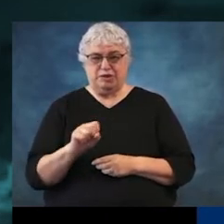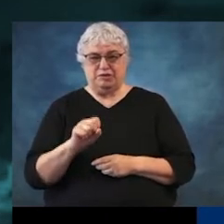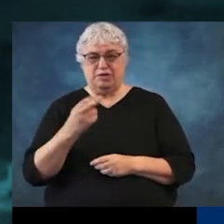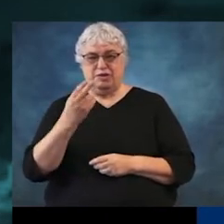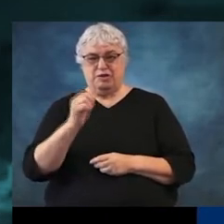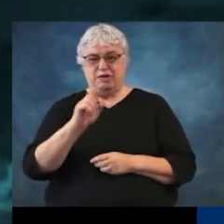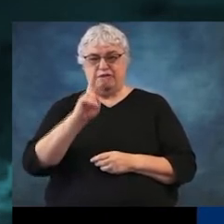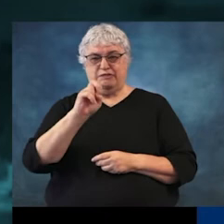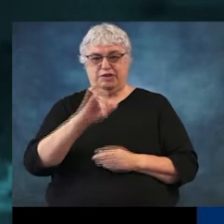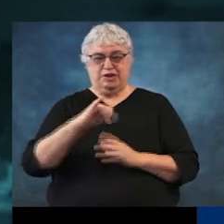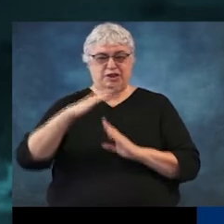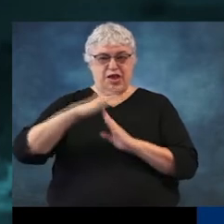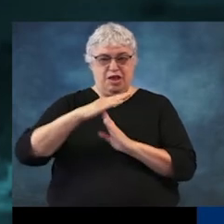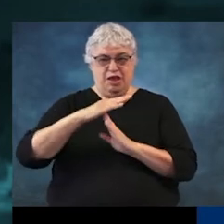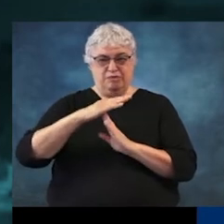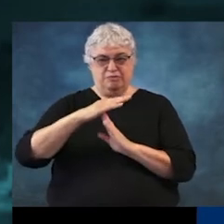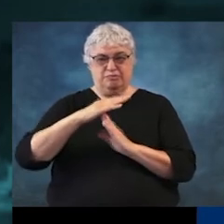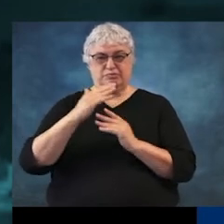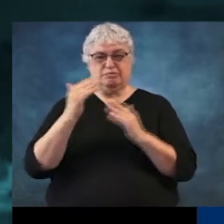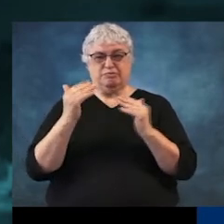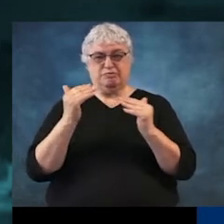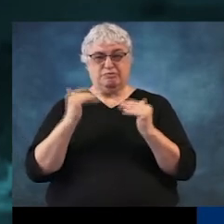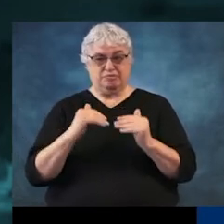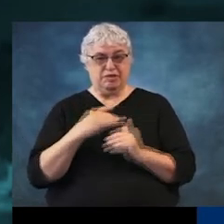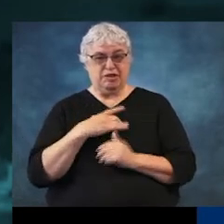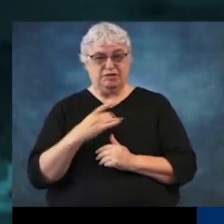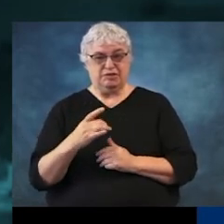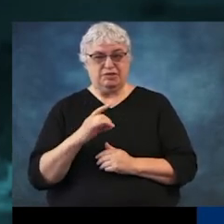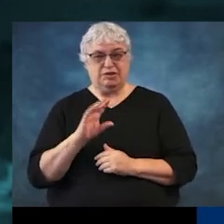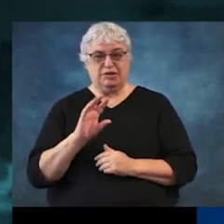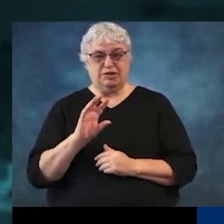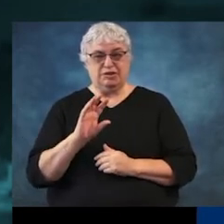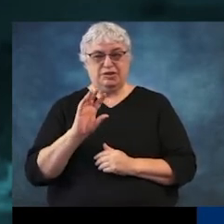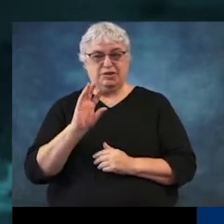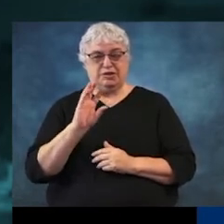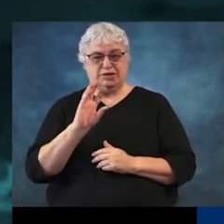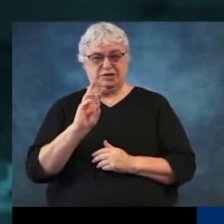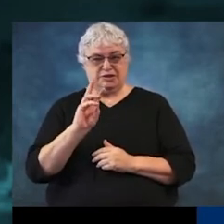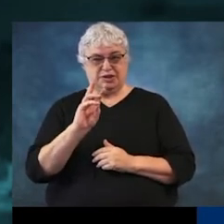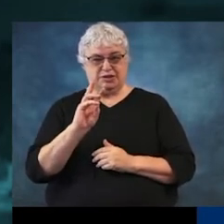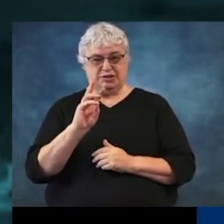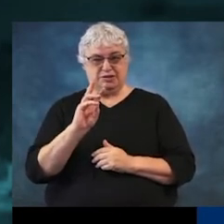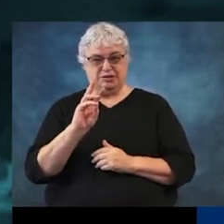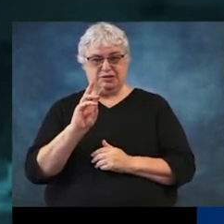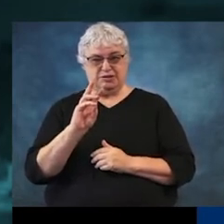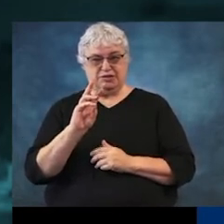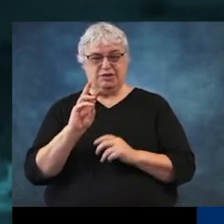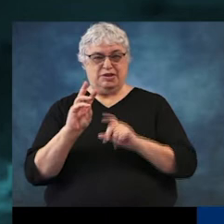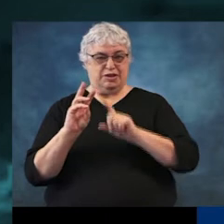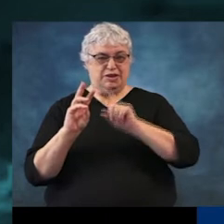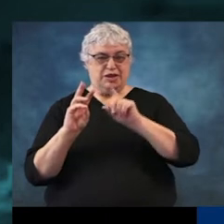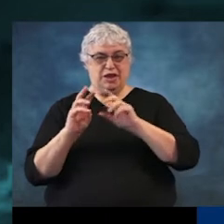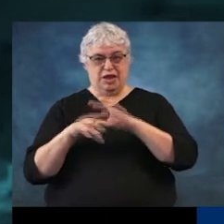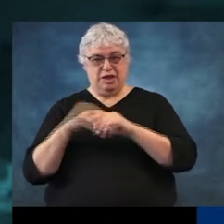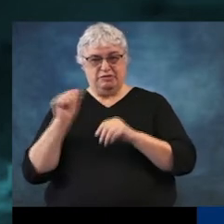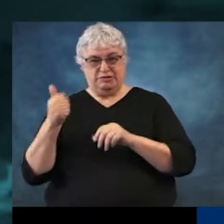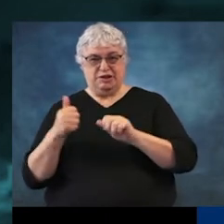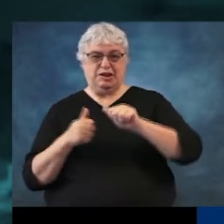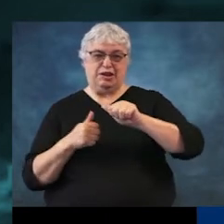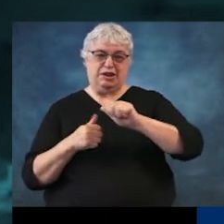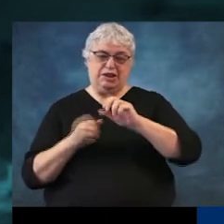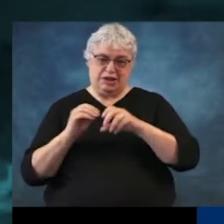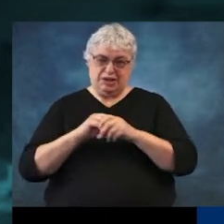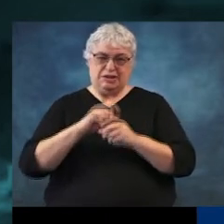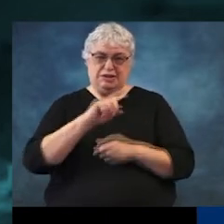Harvey there, obviously, at the top. But what's interesting is six out of 10 of the top 10 are in the state of Texas. And so